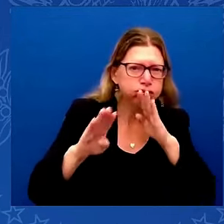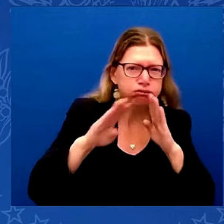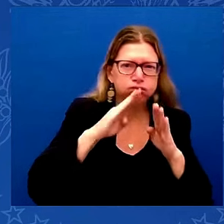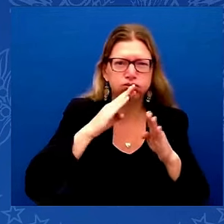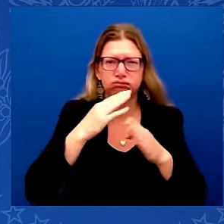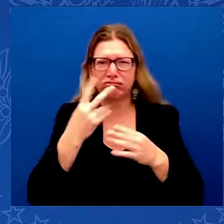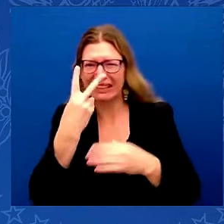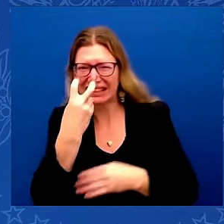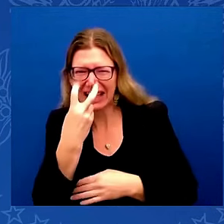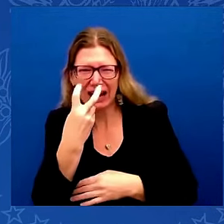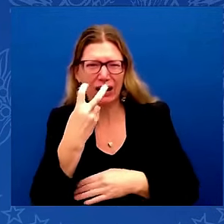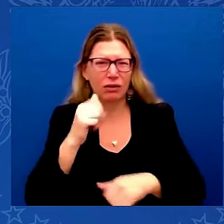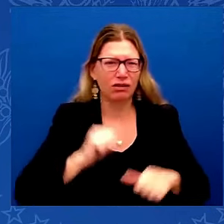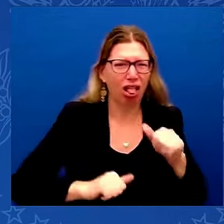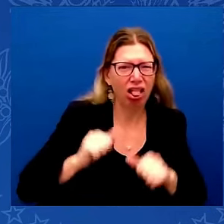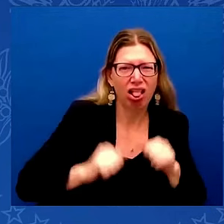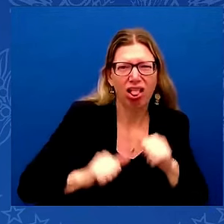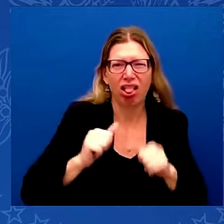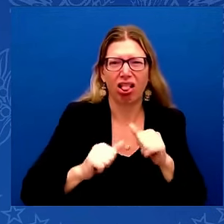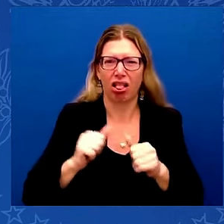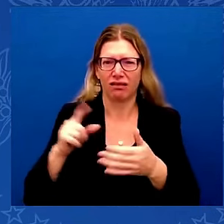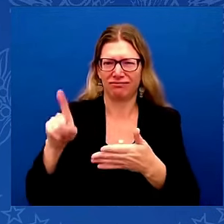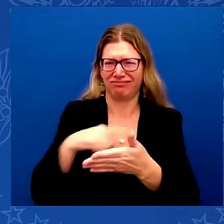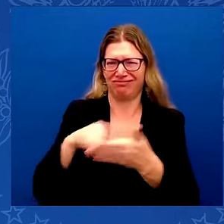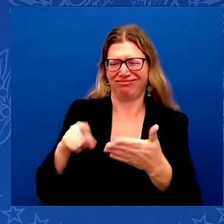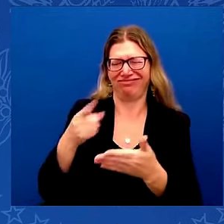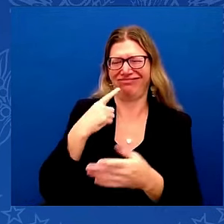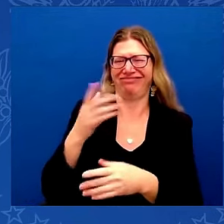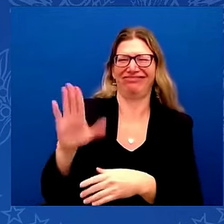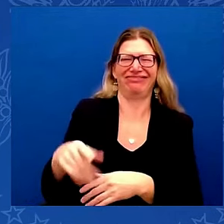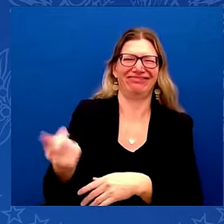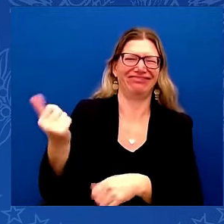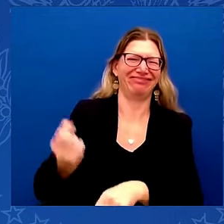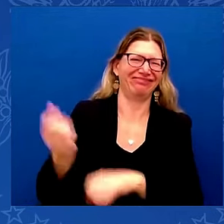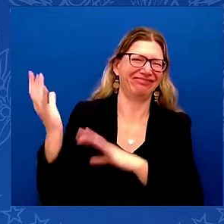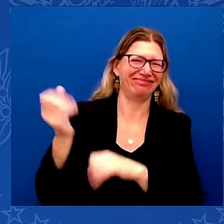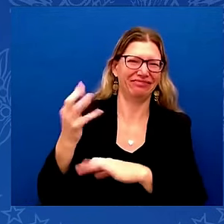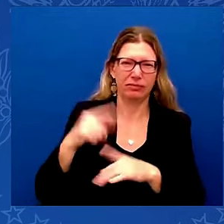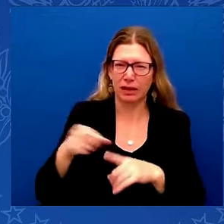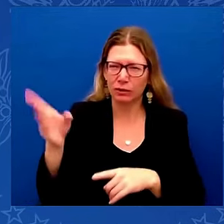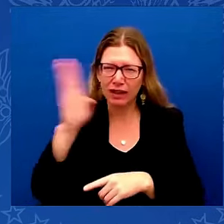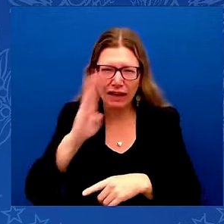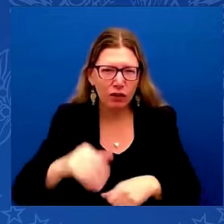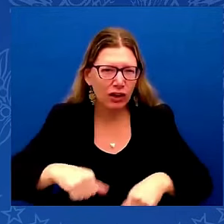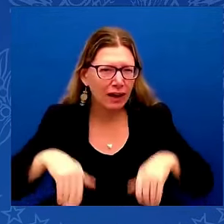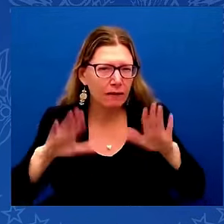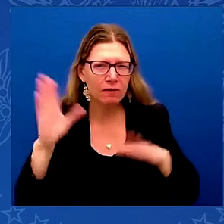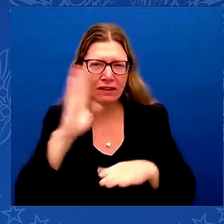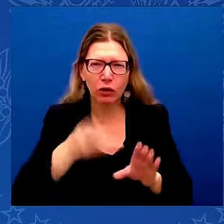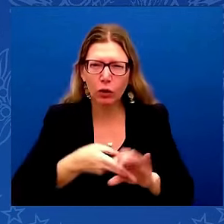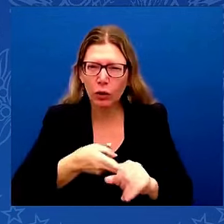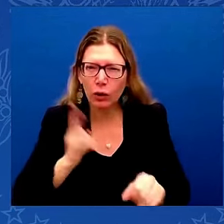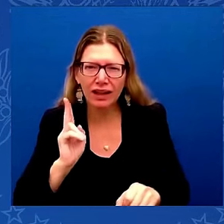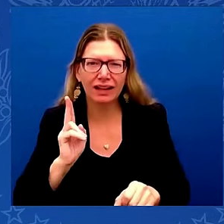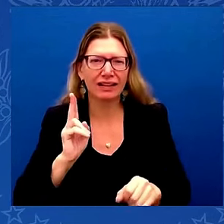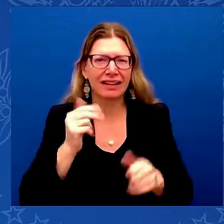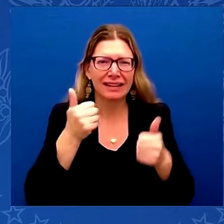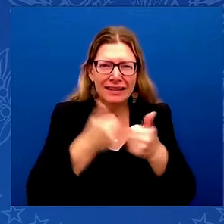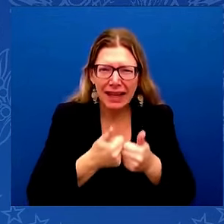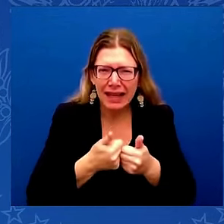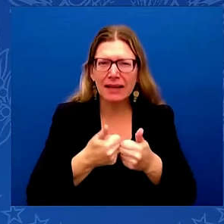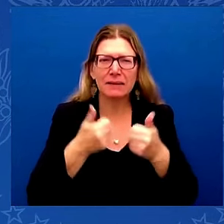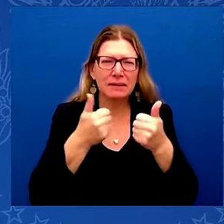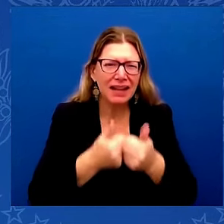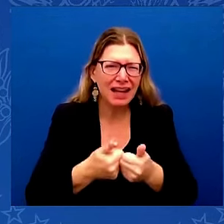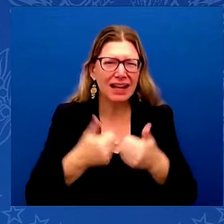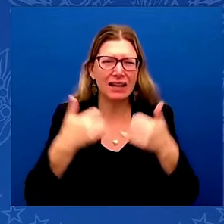You never quit. Game by game, play by play, you grounded out together. You beat Air Force. It was undefeated until you played them.